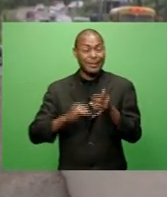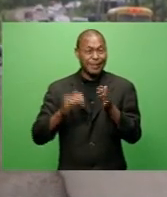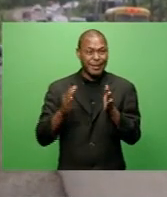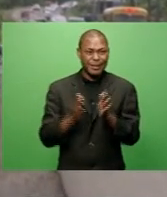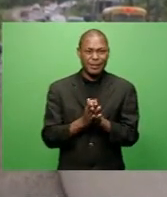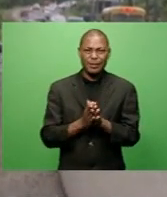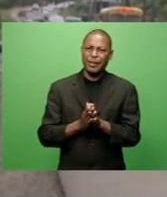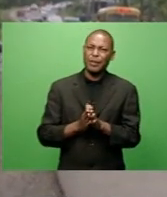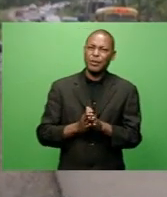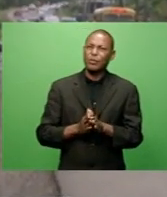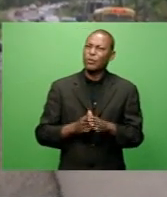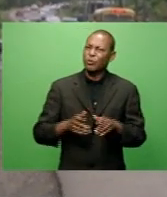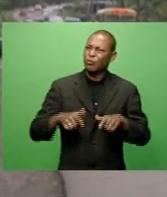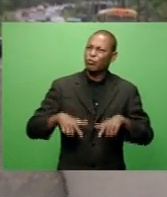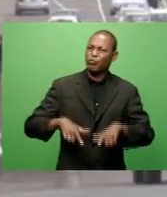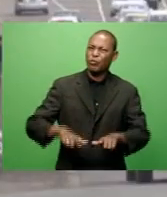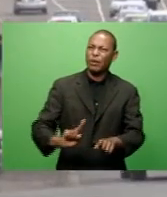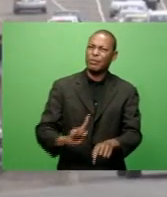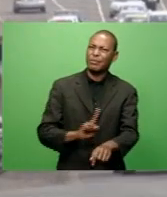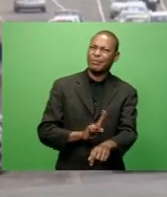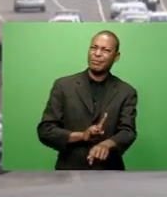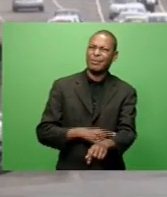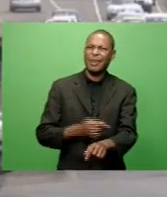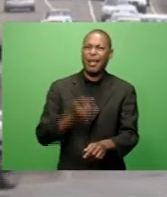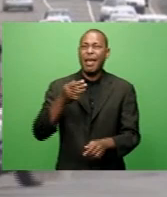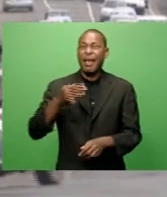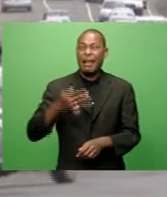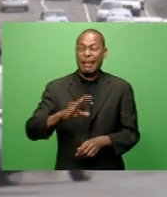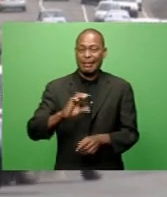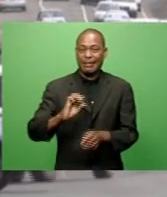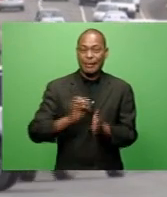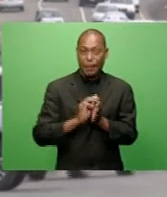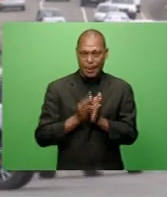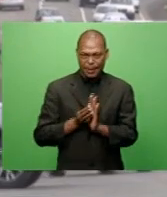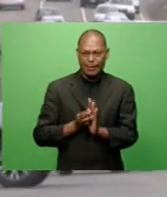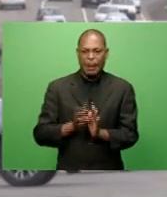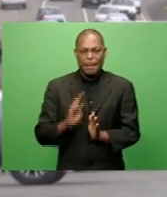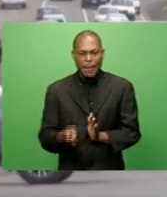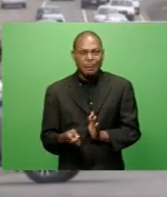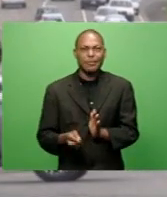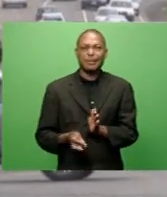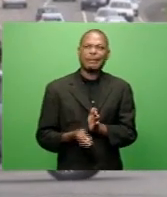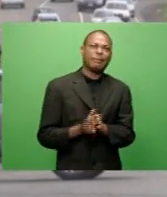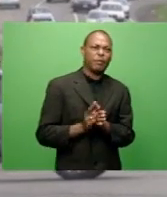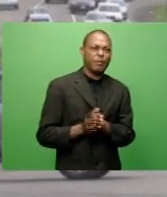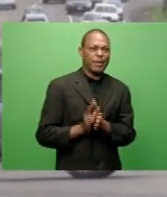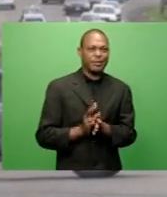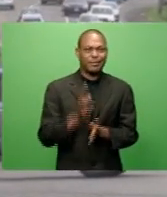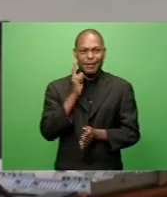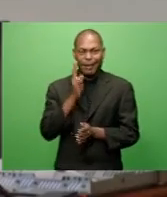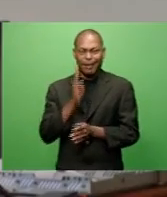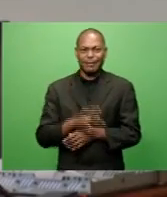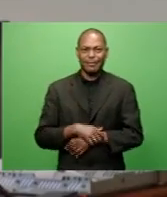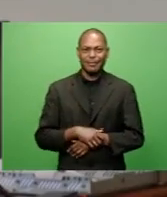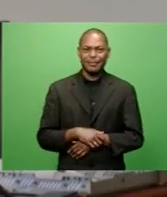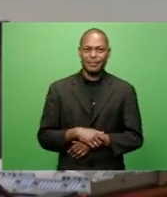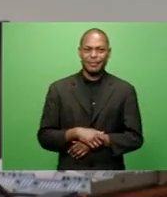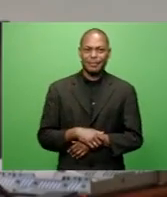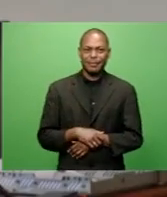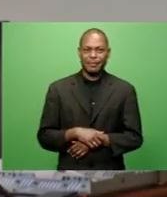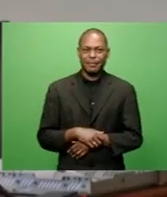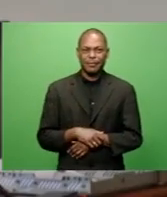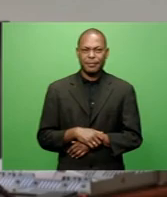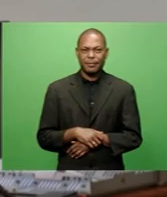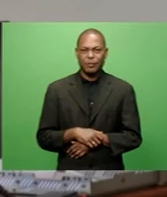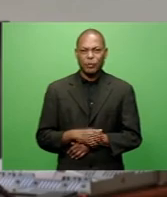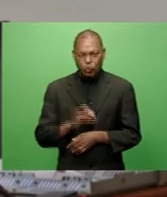travel delays of up to 90 minutes. But this may need to be revised following backlash from commuters. We'll get our guys to do